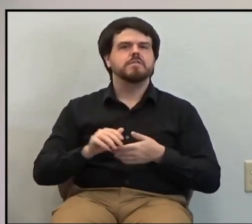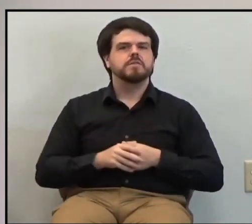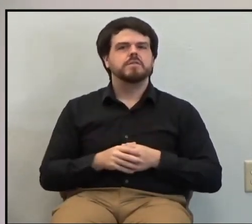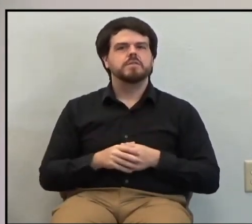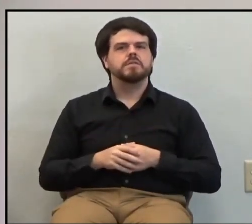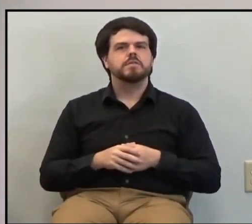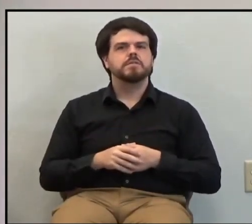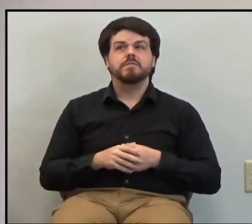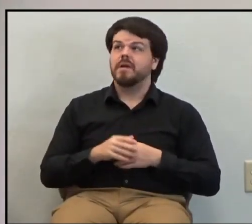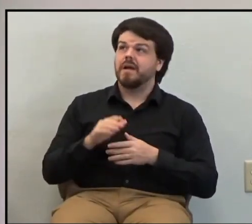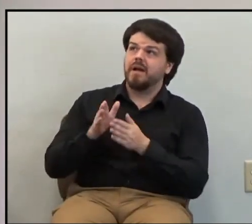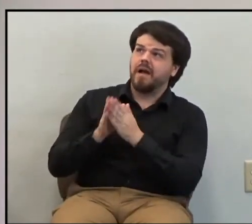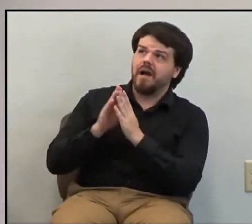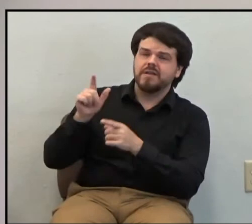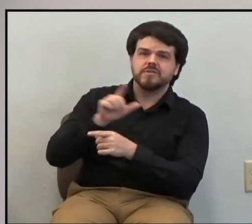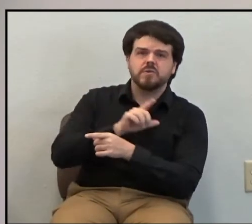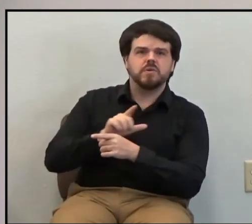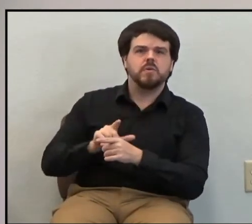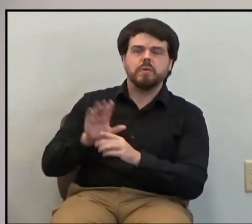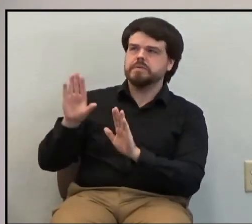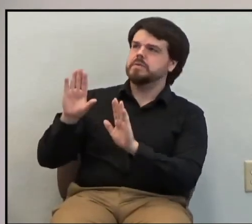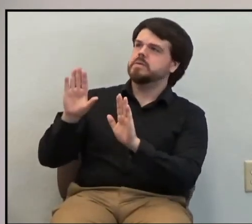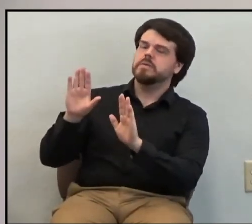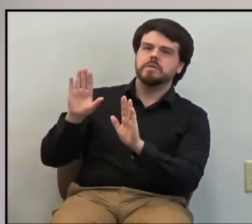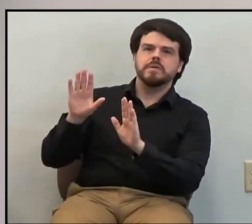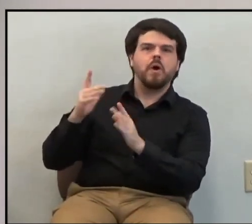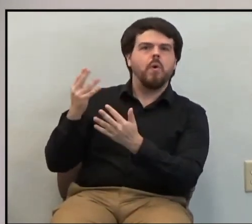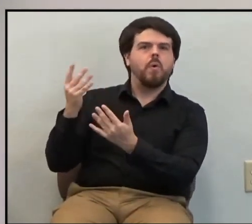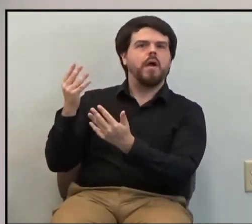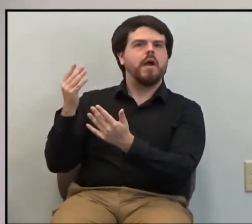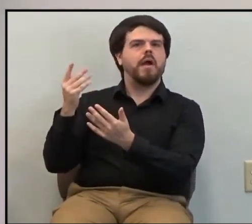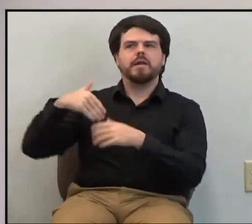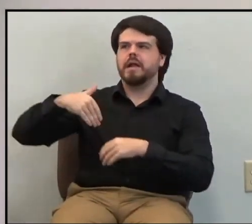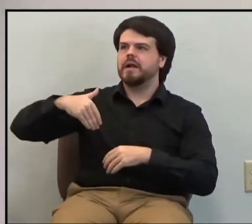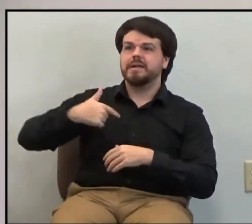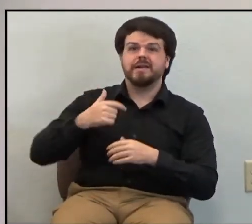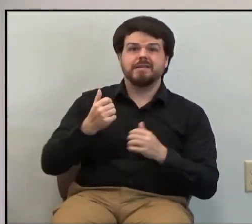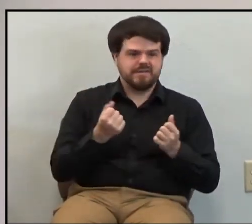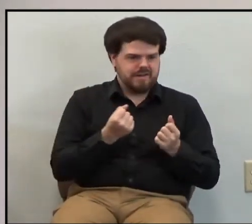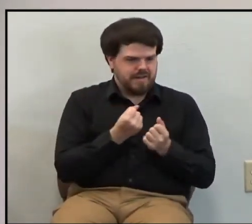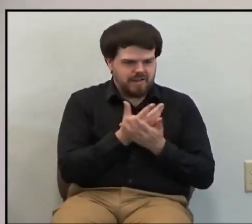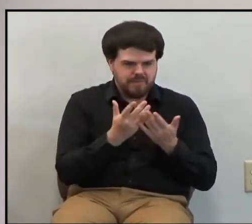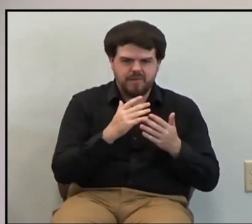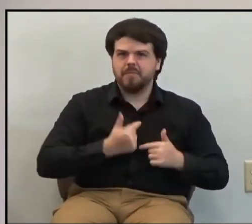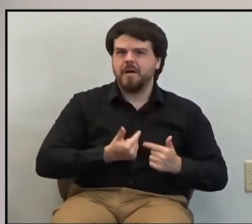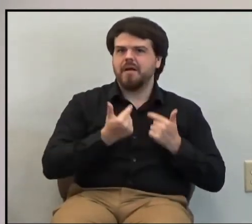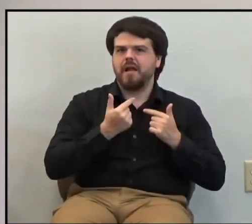To ask the Lord, Lord, hold, hold, not yet. Let me get my life in order.